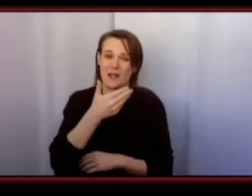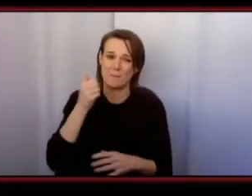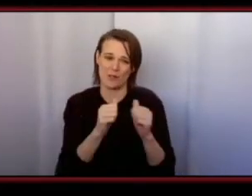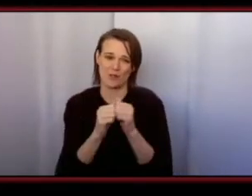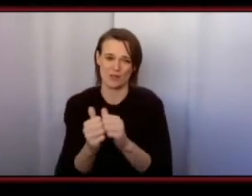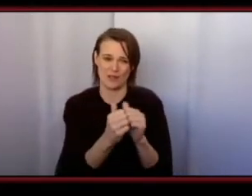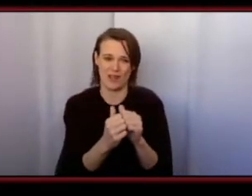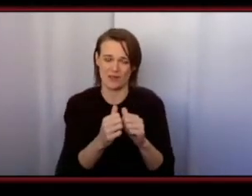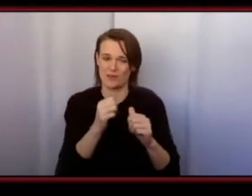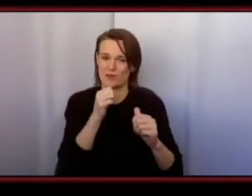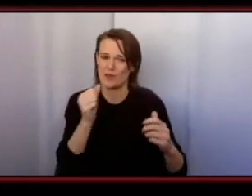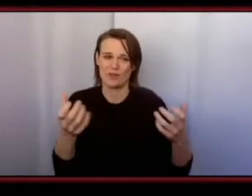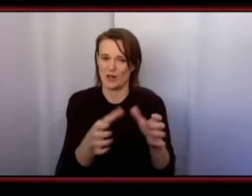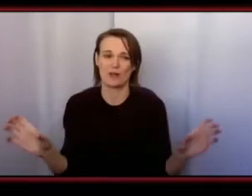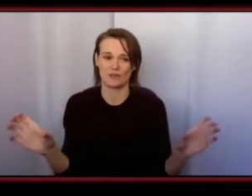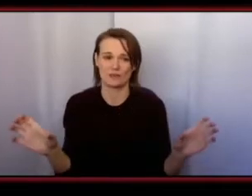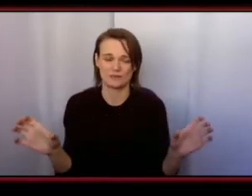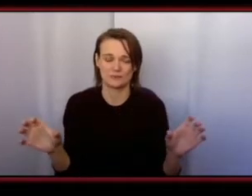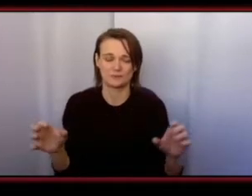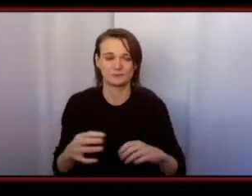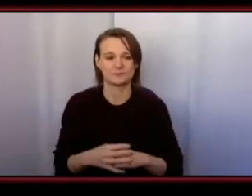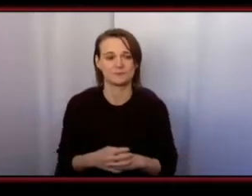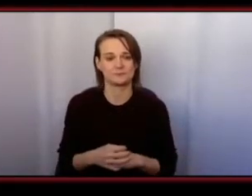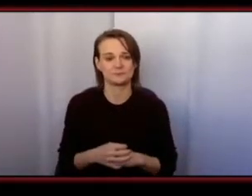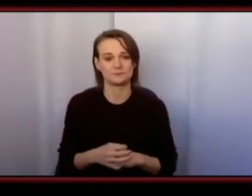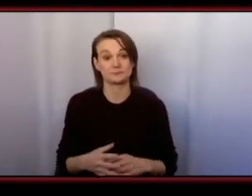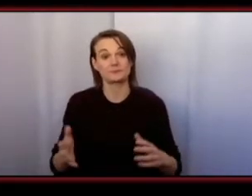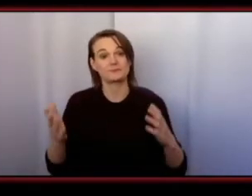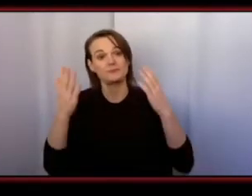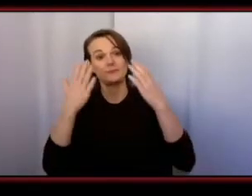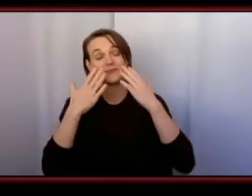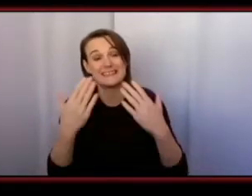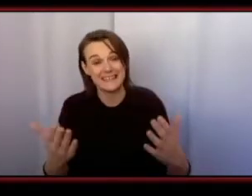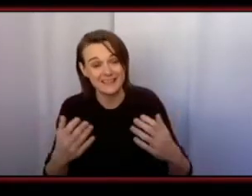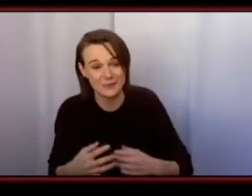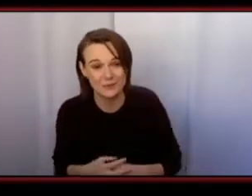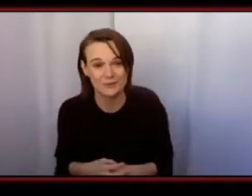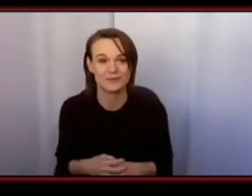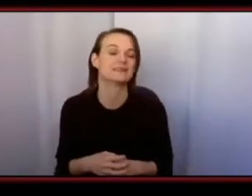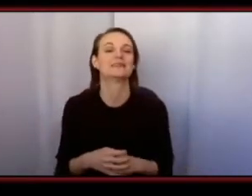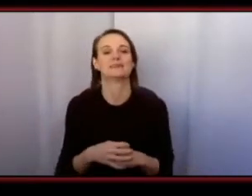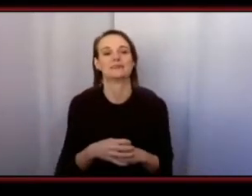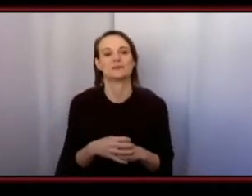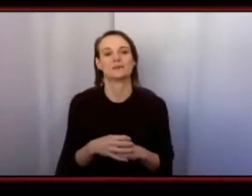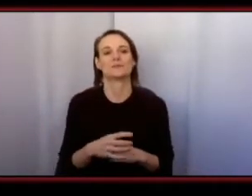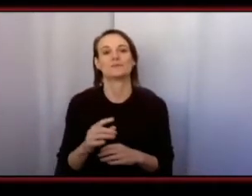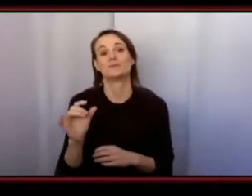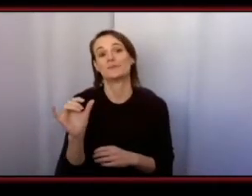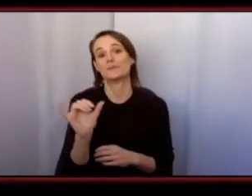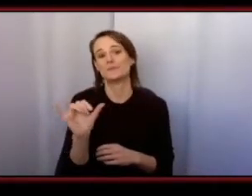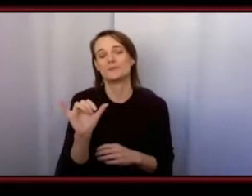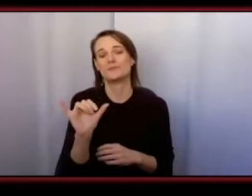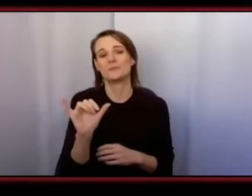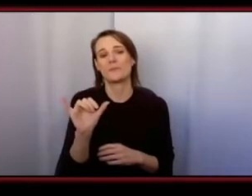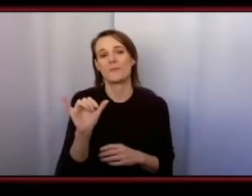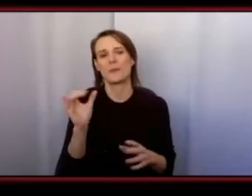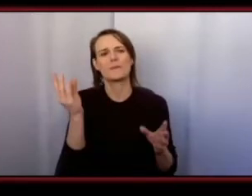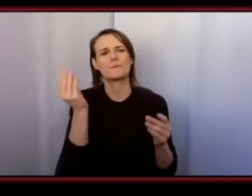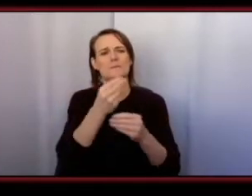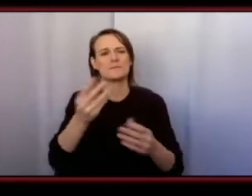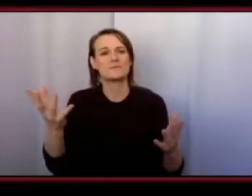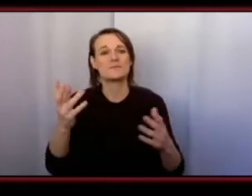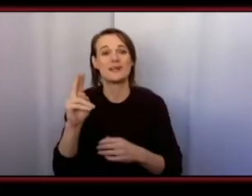are our prayers and so I want to thank you and before I begin our panel I want to say to you all please know